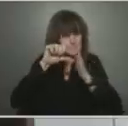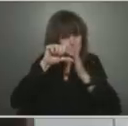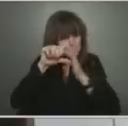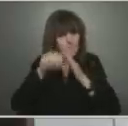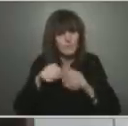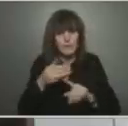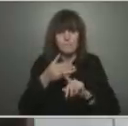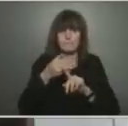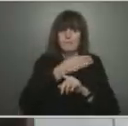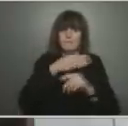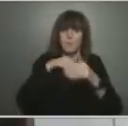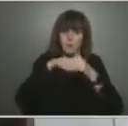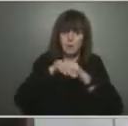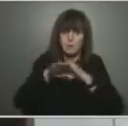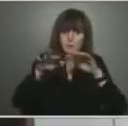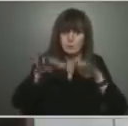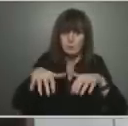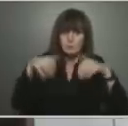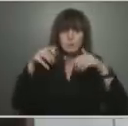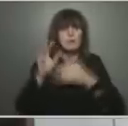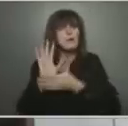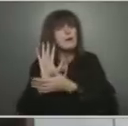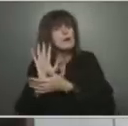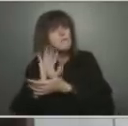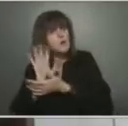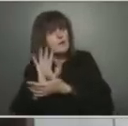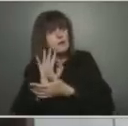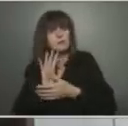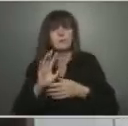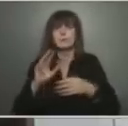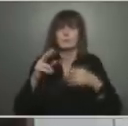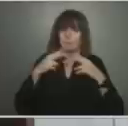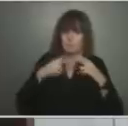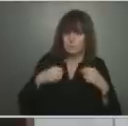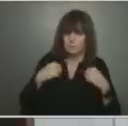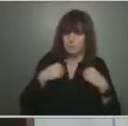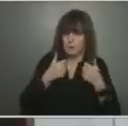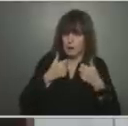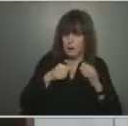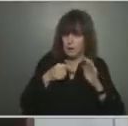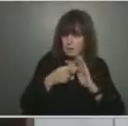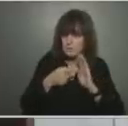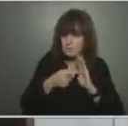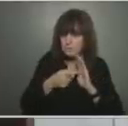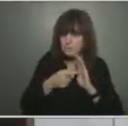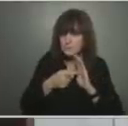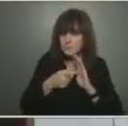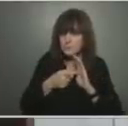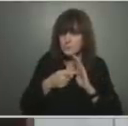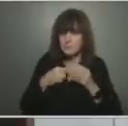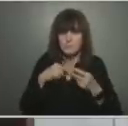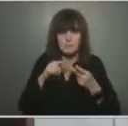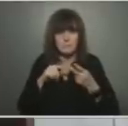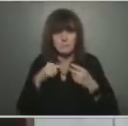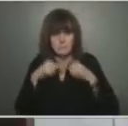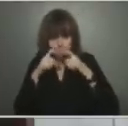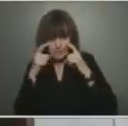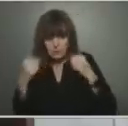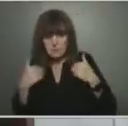it is, again, trying to have a balanced approach. We're reducing the risk. We can never eliminate the risk completely,